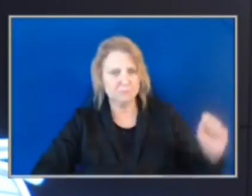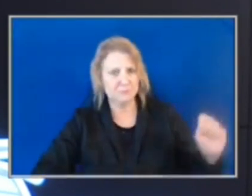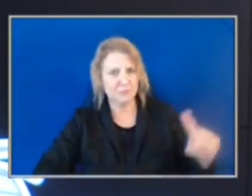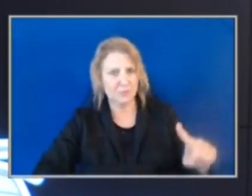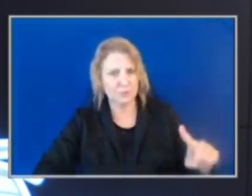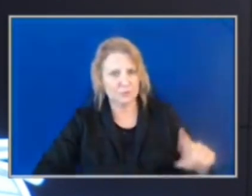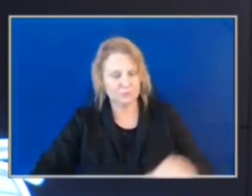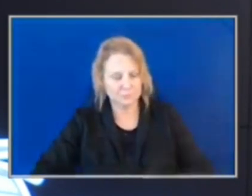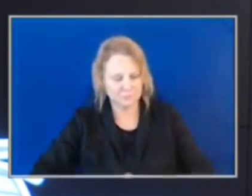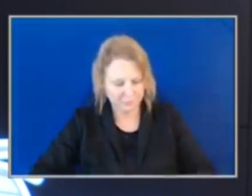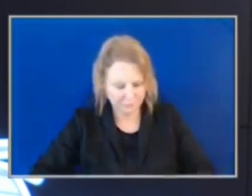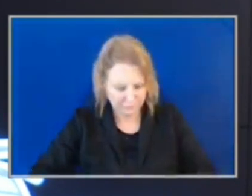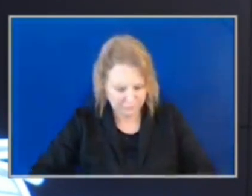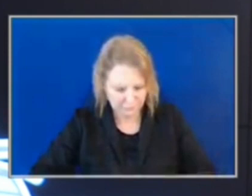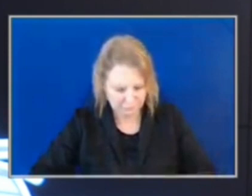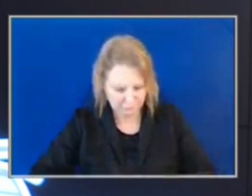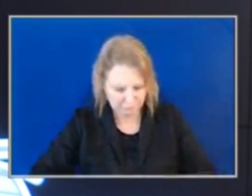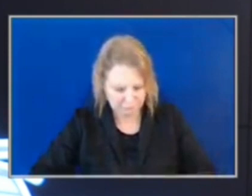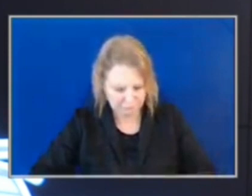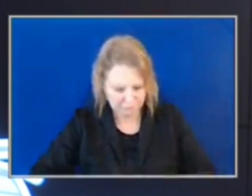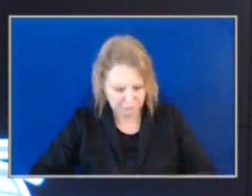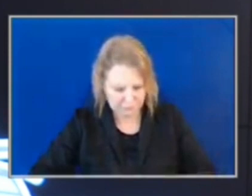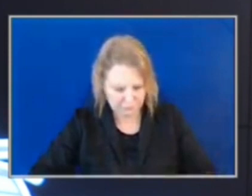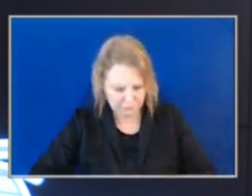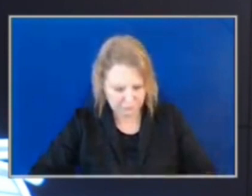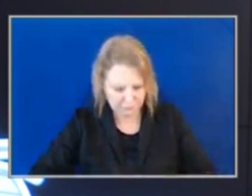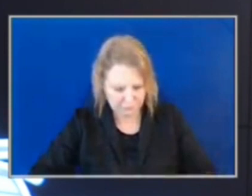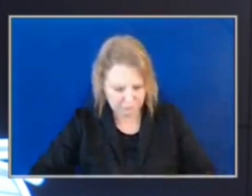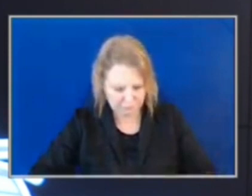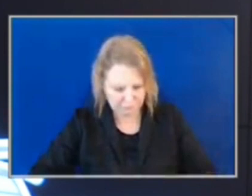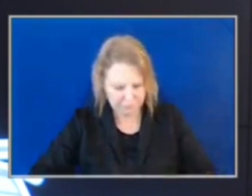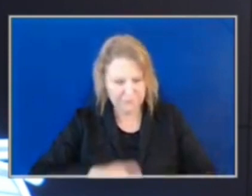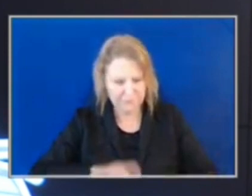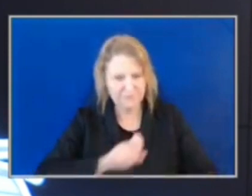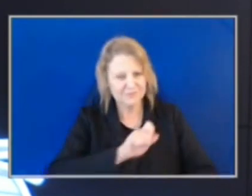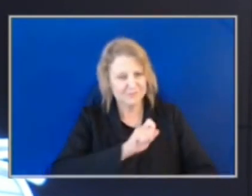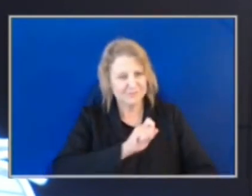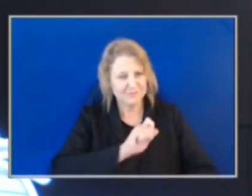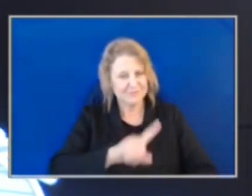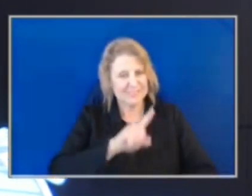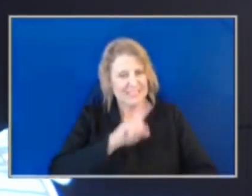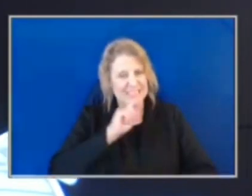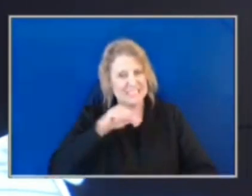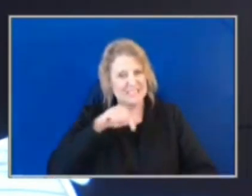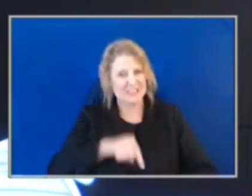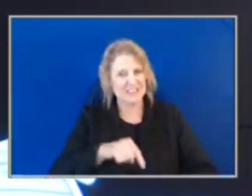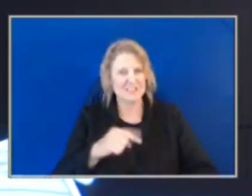WCNC Charlotte. Is this discouraging, and what is the solution?